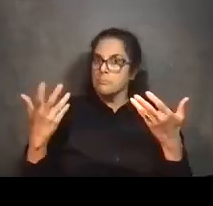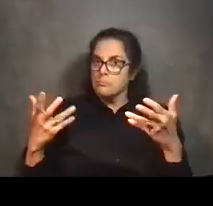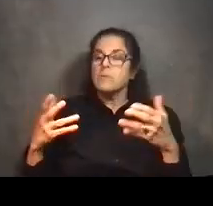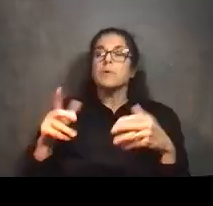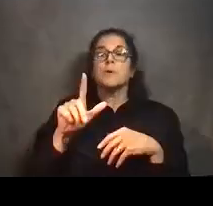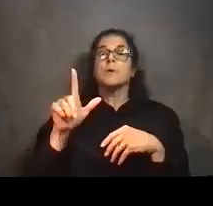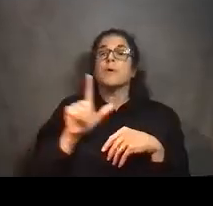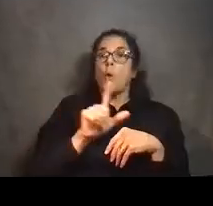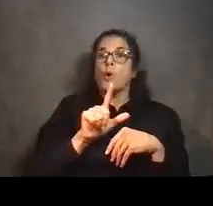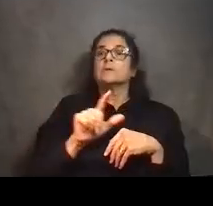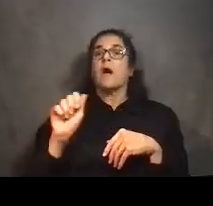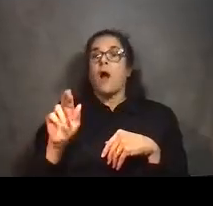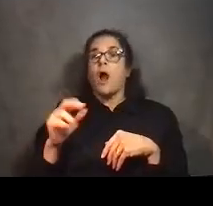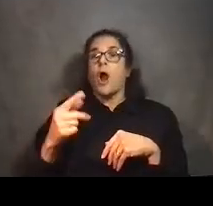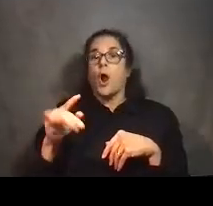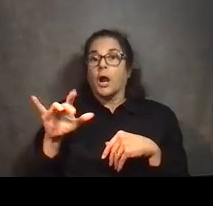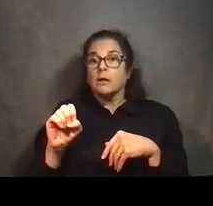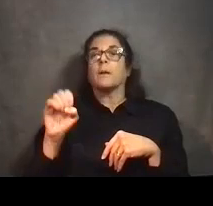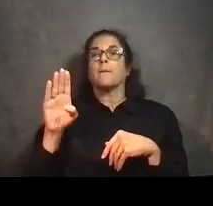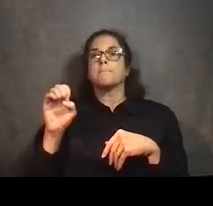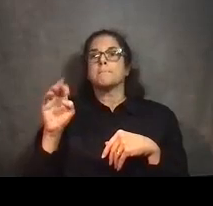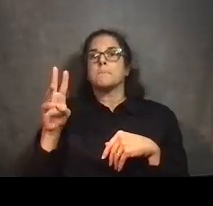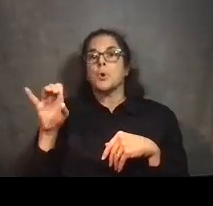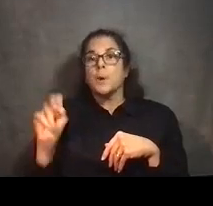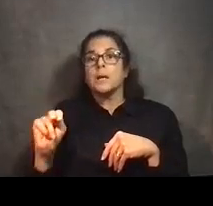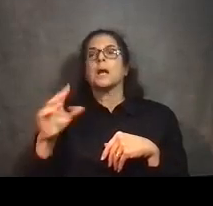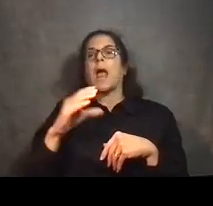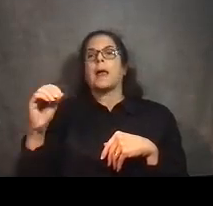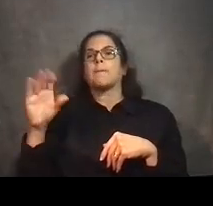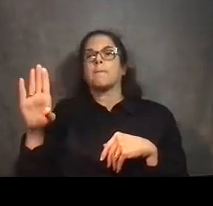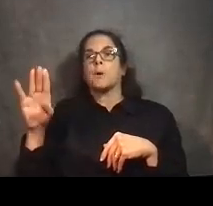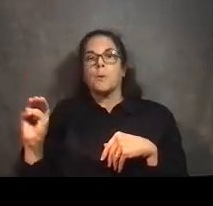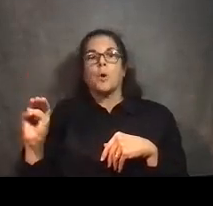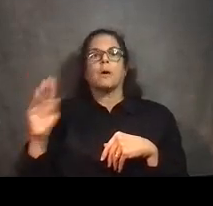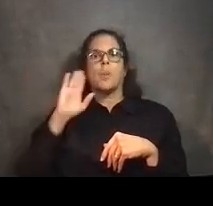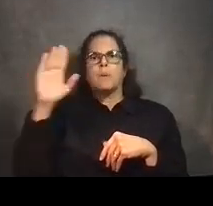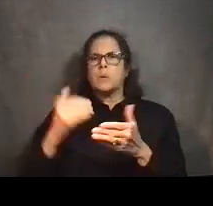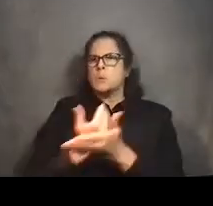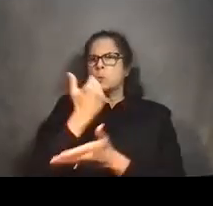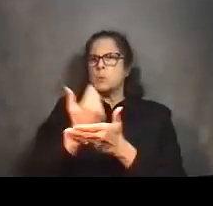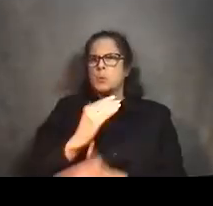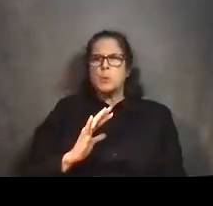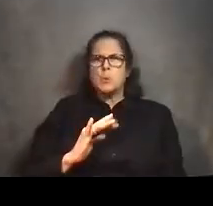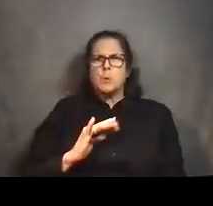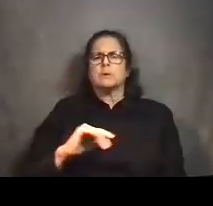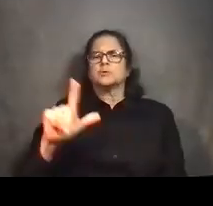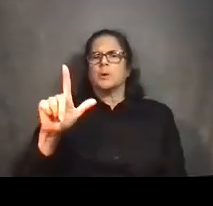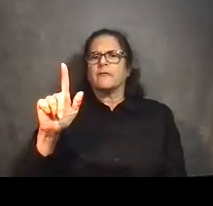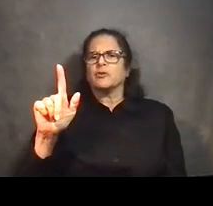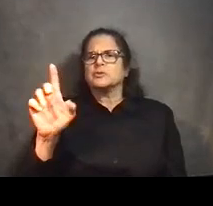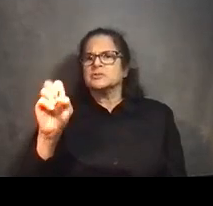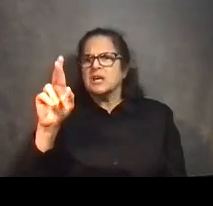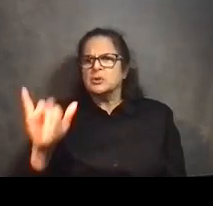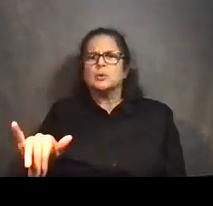Argyle, Berwyn, and Brynmark will be 21st century modern and fully accessible stations with both